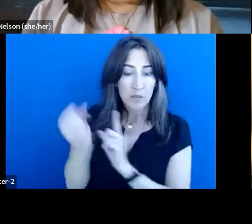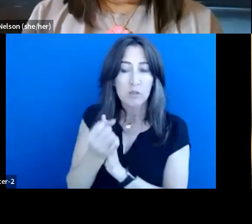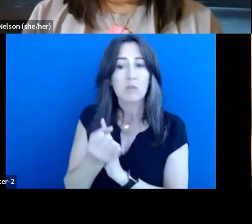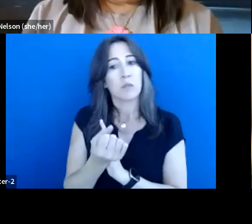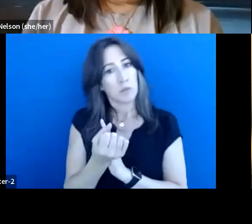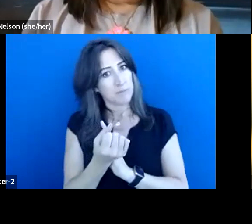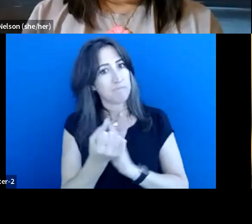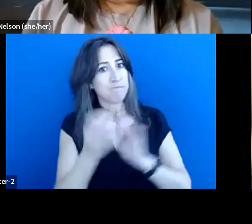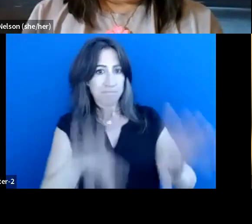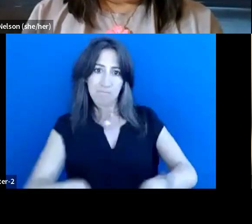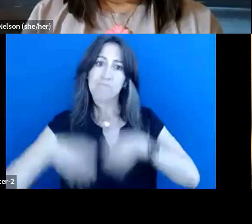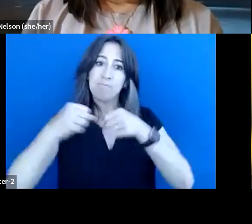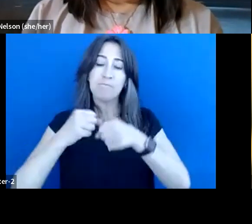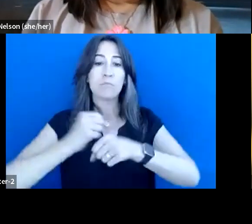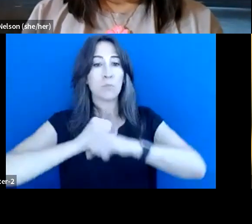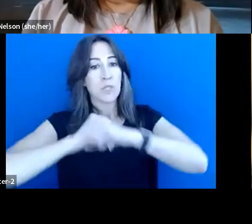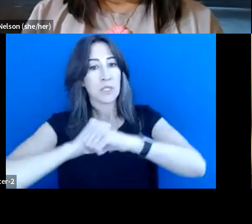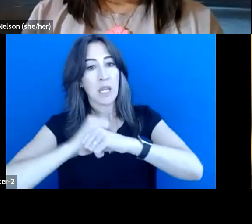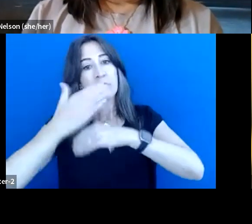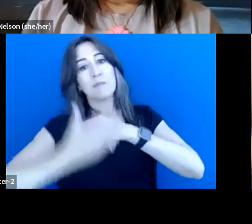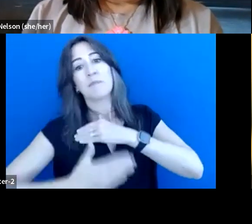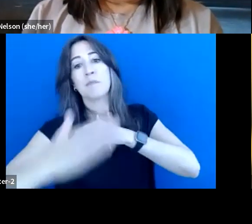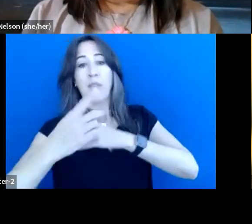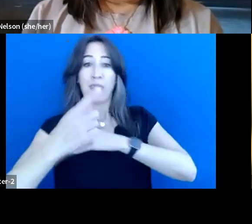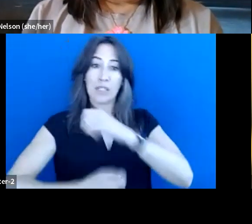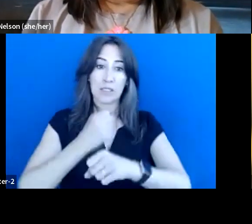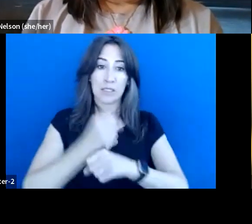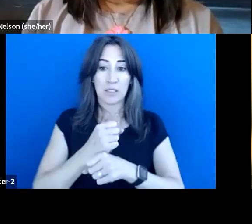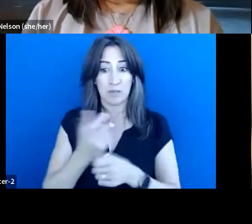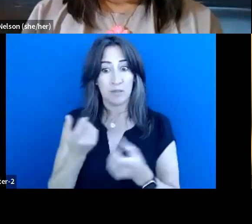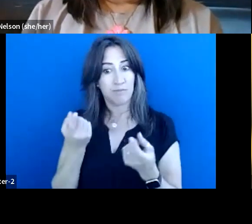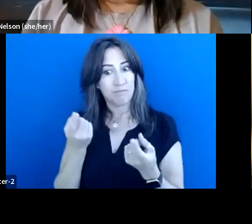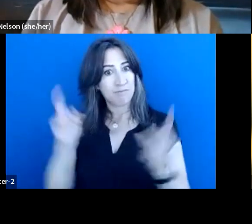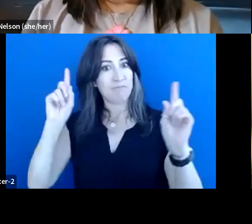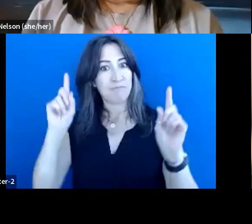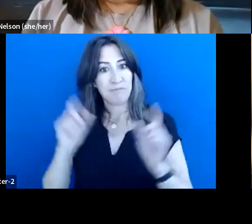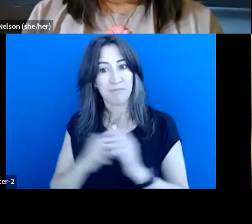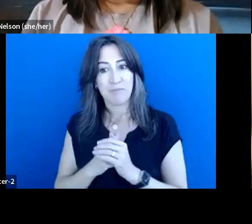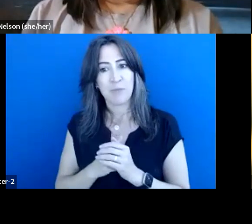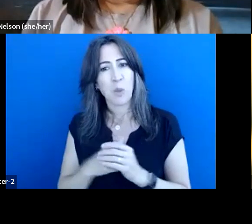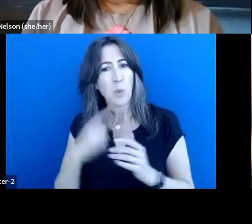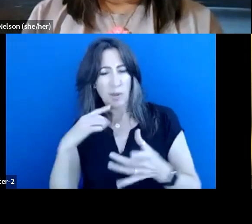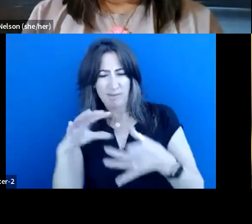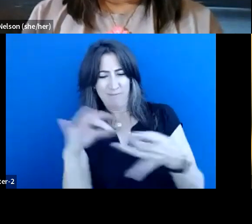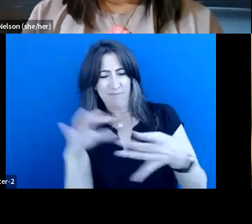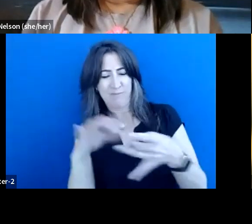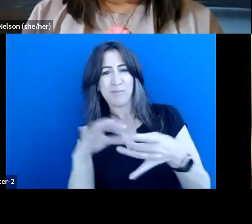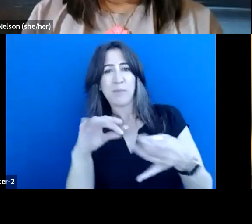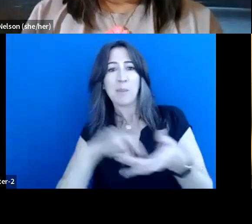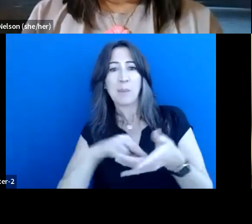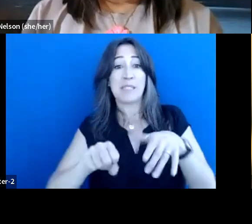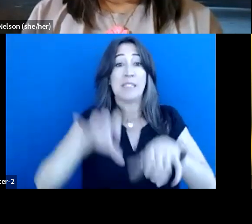to make sure that it's been protected going into this season. So, uh, you know, I think when we're, when we're talking about decolonizing these